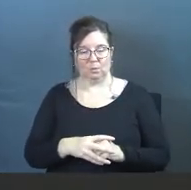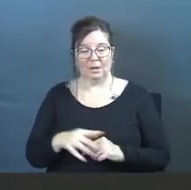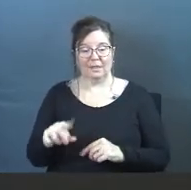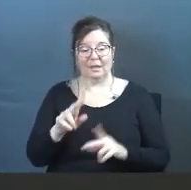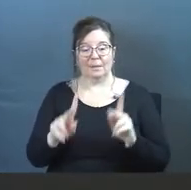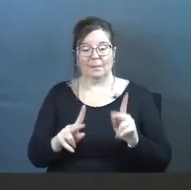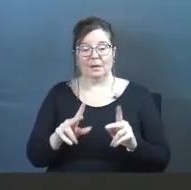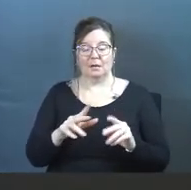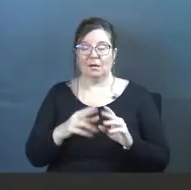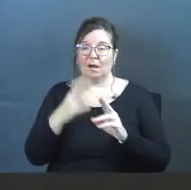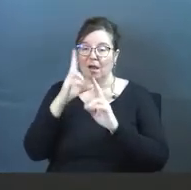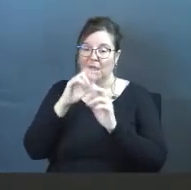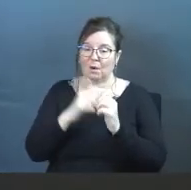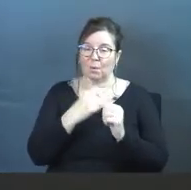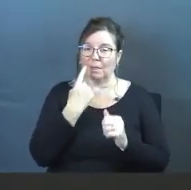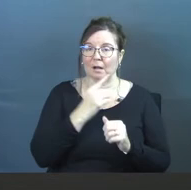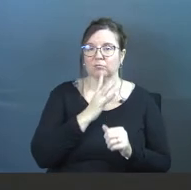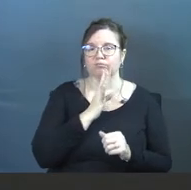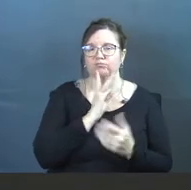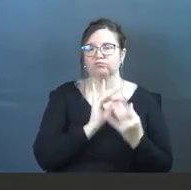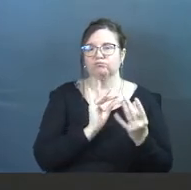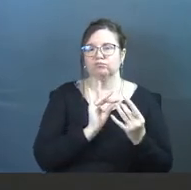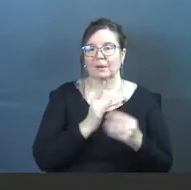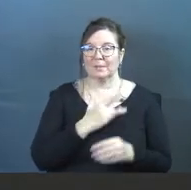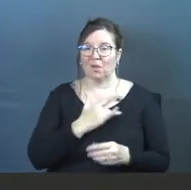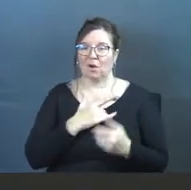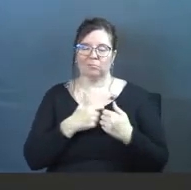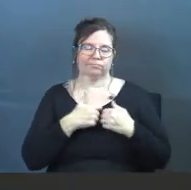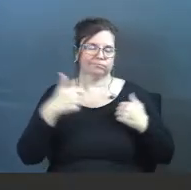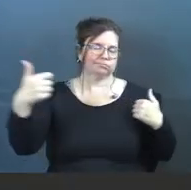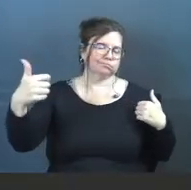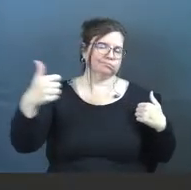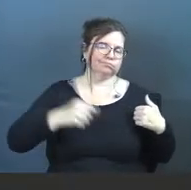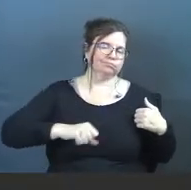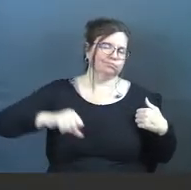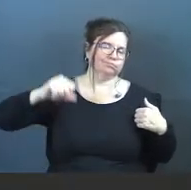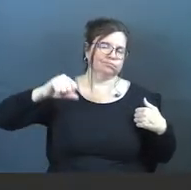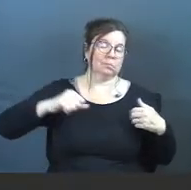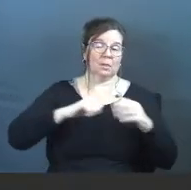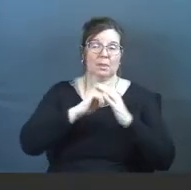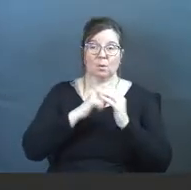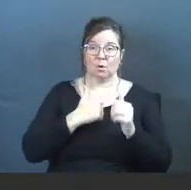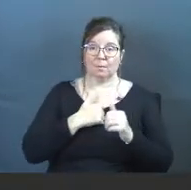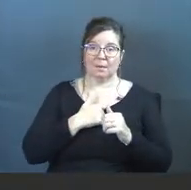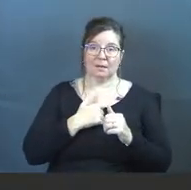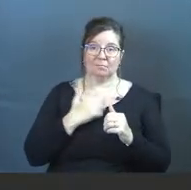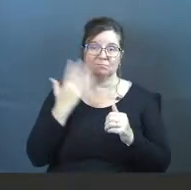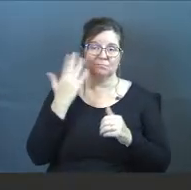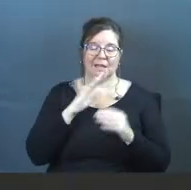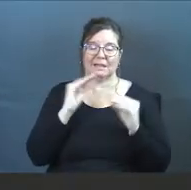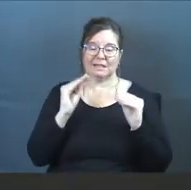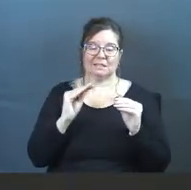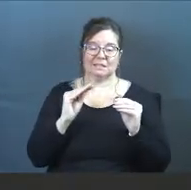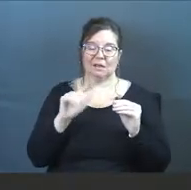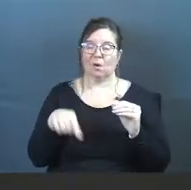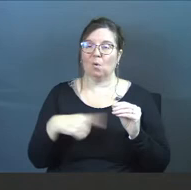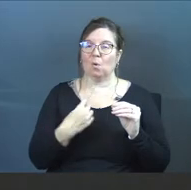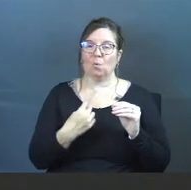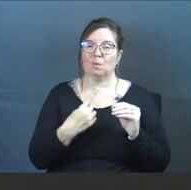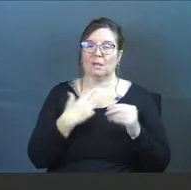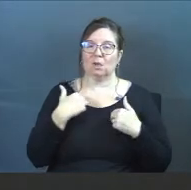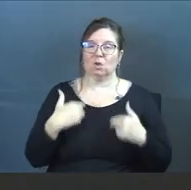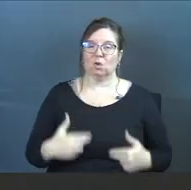These people honor me with their lips, but their hearts are far from me. They worship me in vain. Their teachings are merely